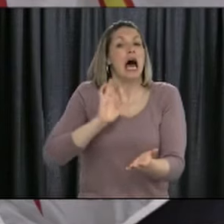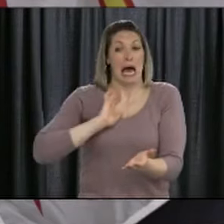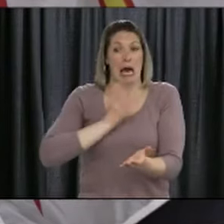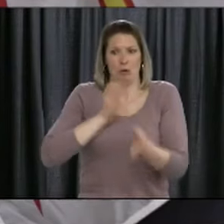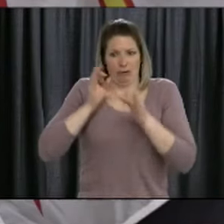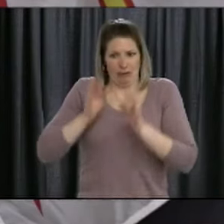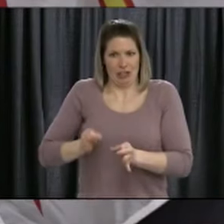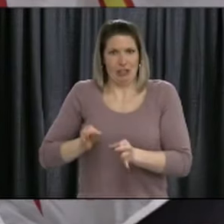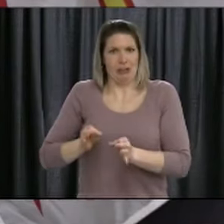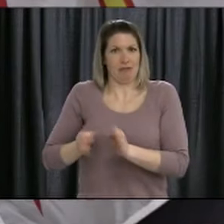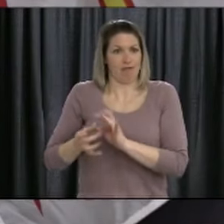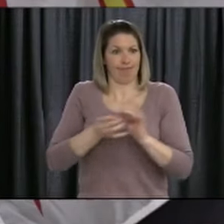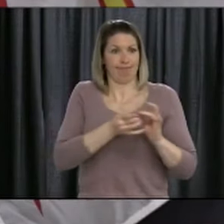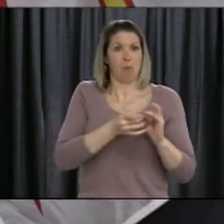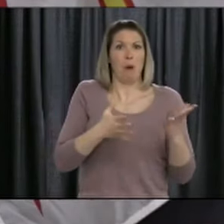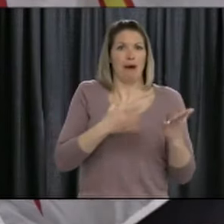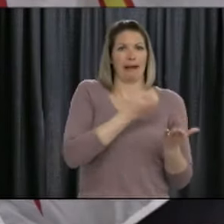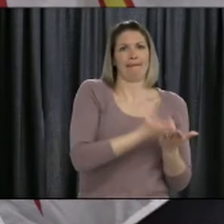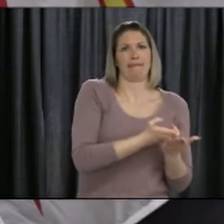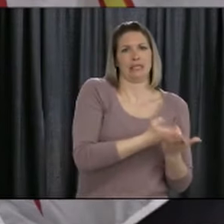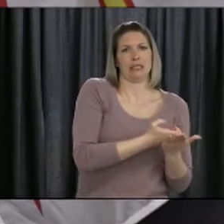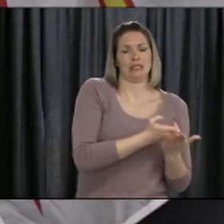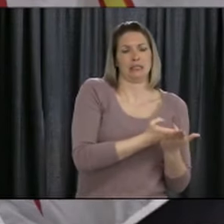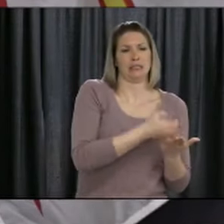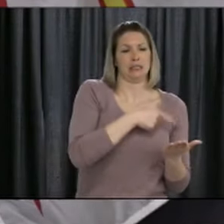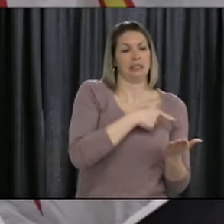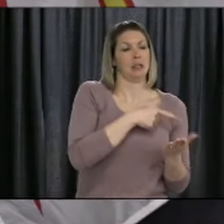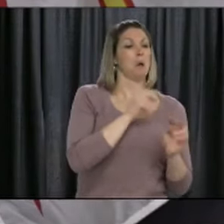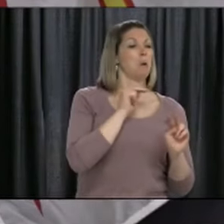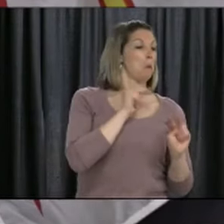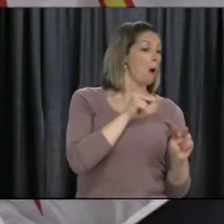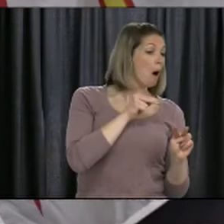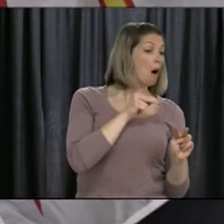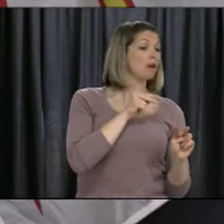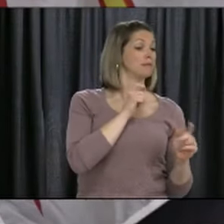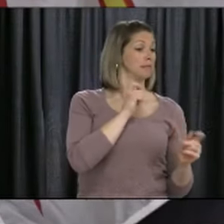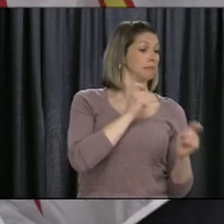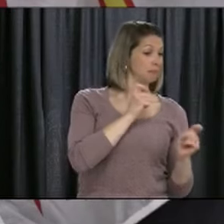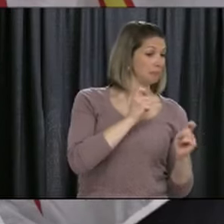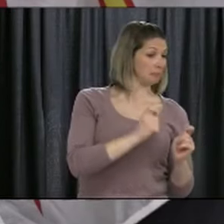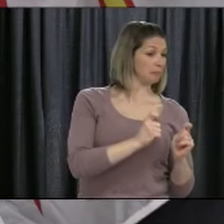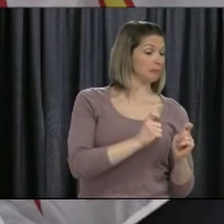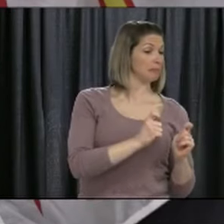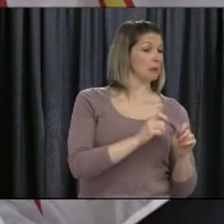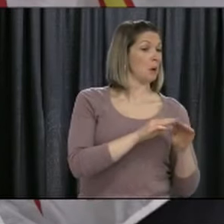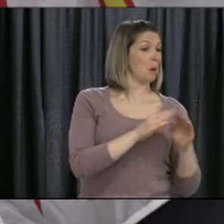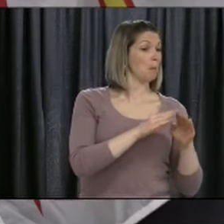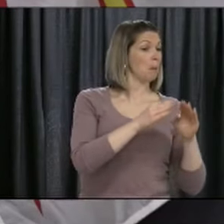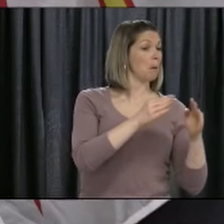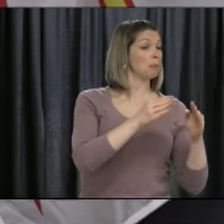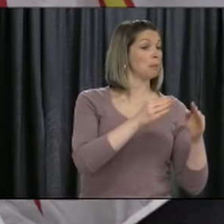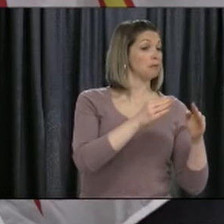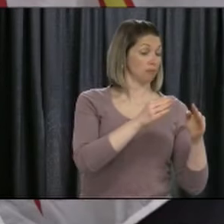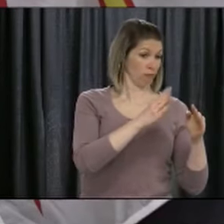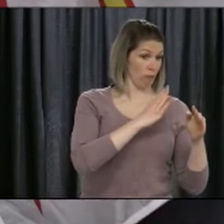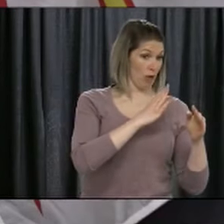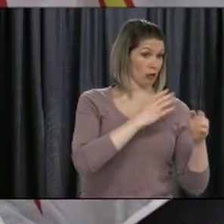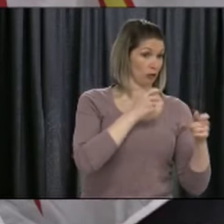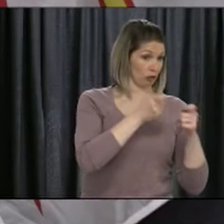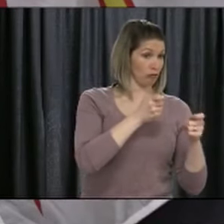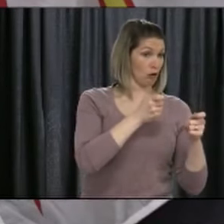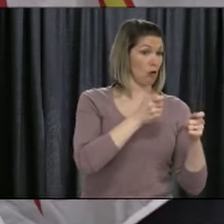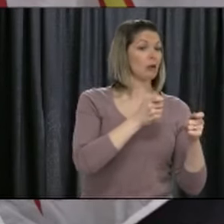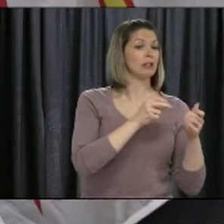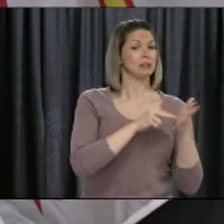how we fall in line with the guidelines and with the recommendations at this point. So it's very